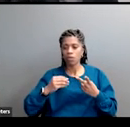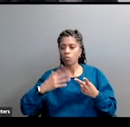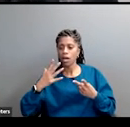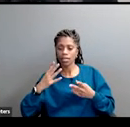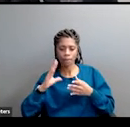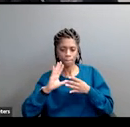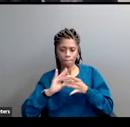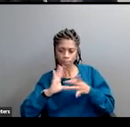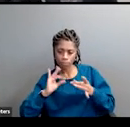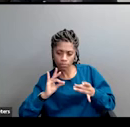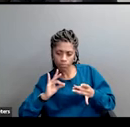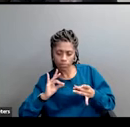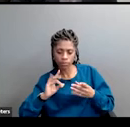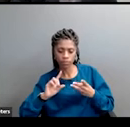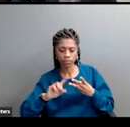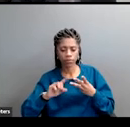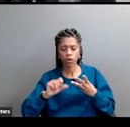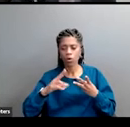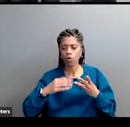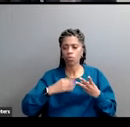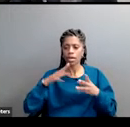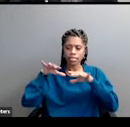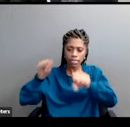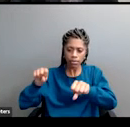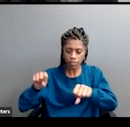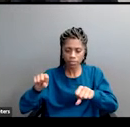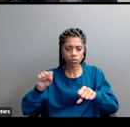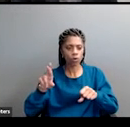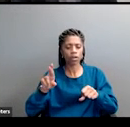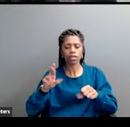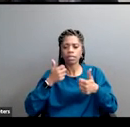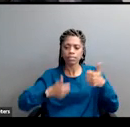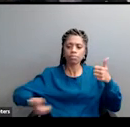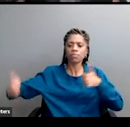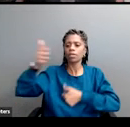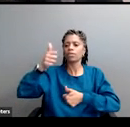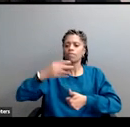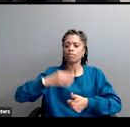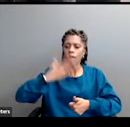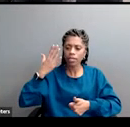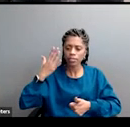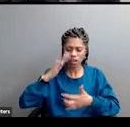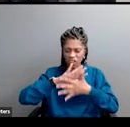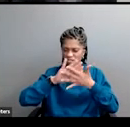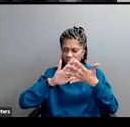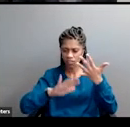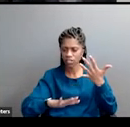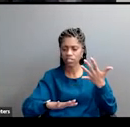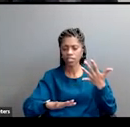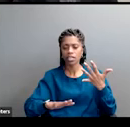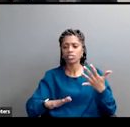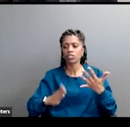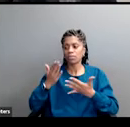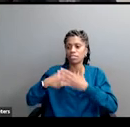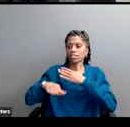claims of white dominance, or the superiority of whites. The great success of the civil rights